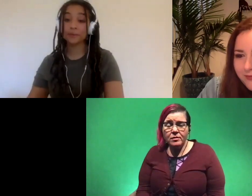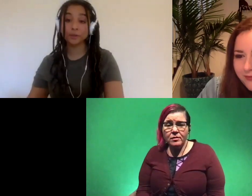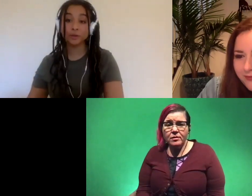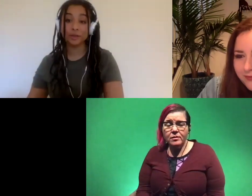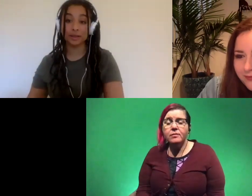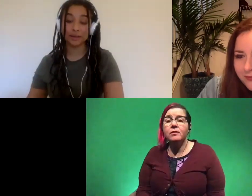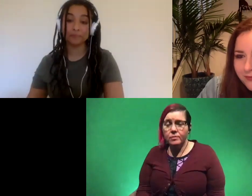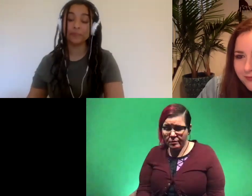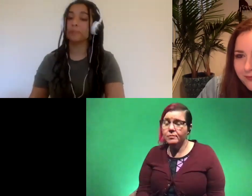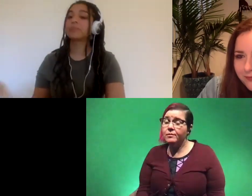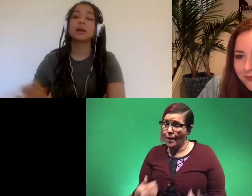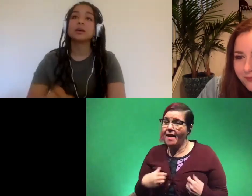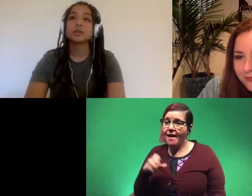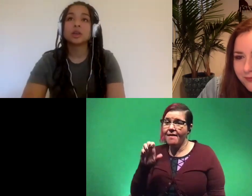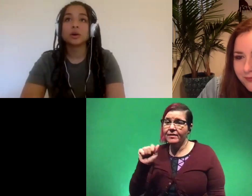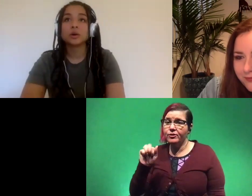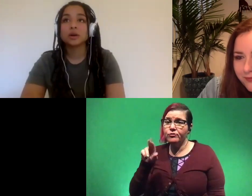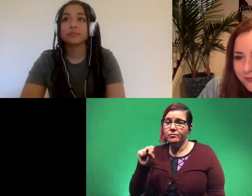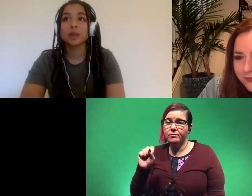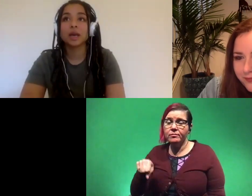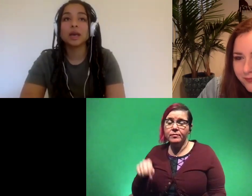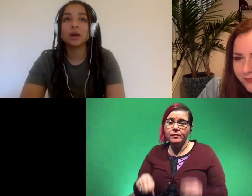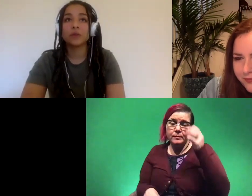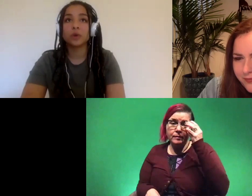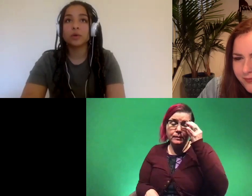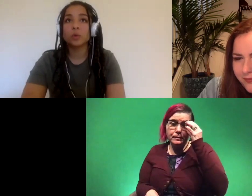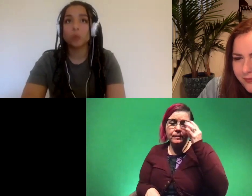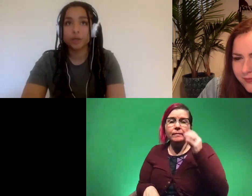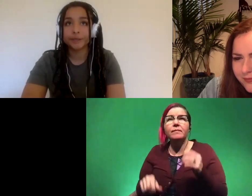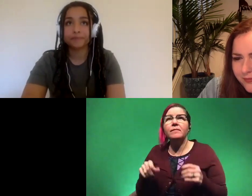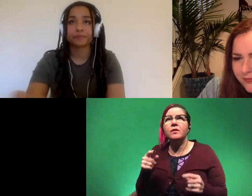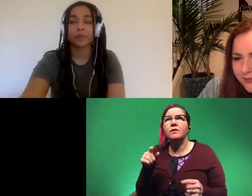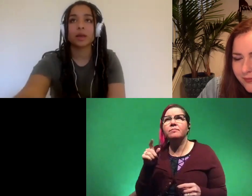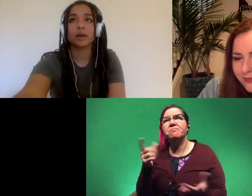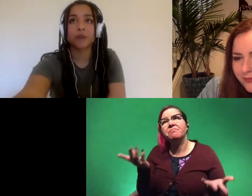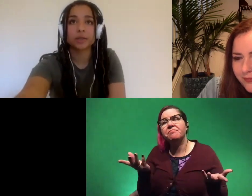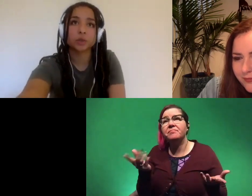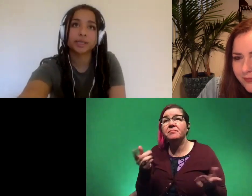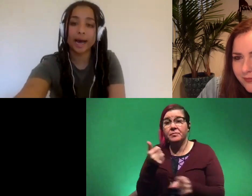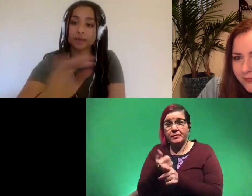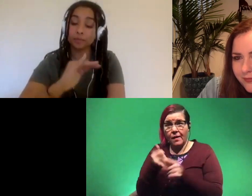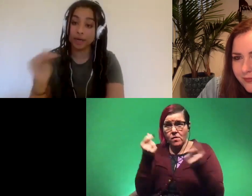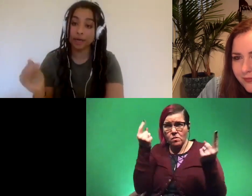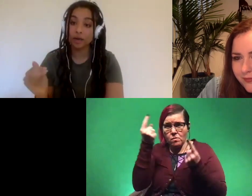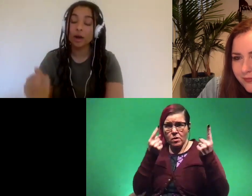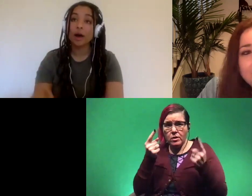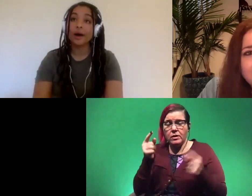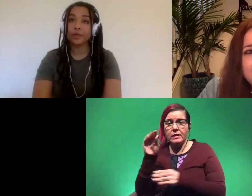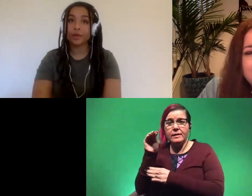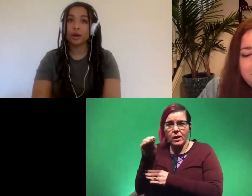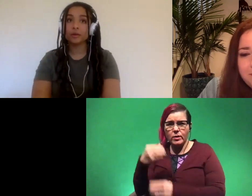absolutely they did yep so if you ever wonder if dinosaurs had blink